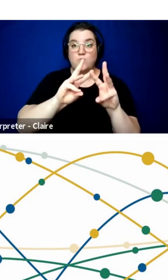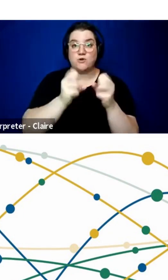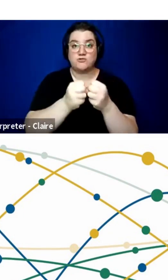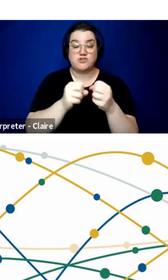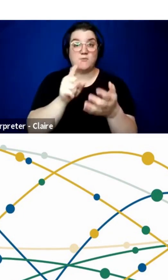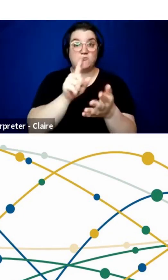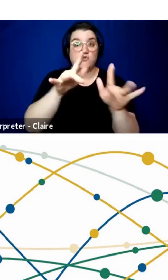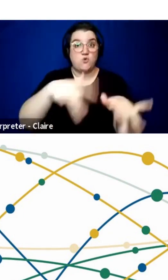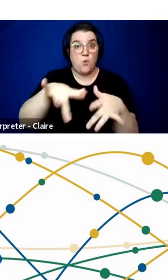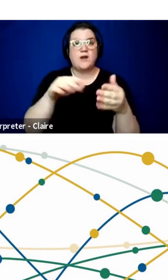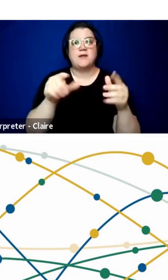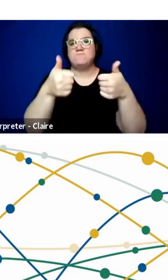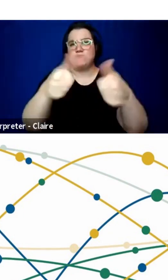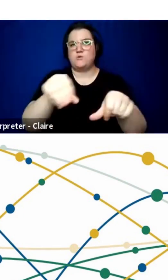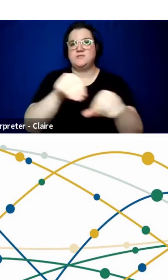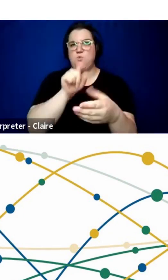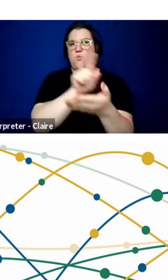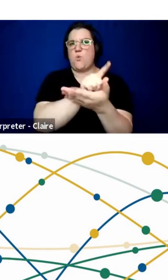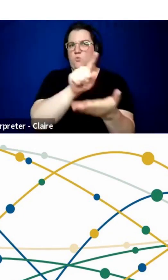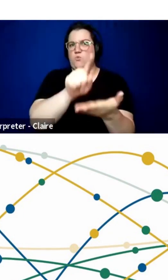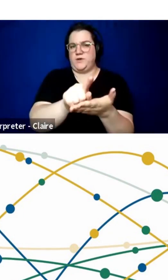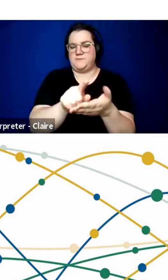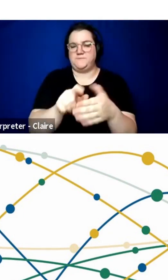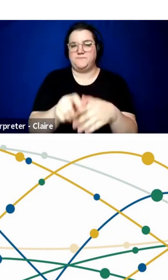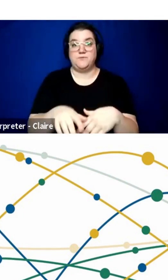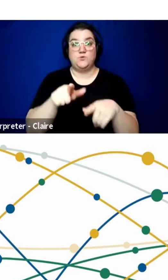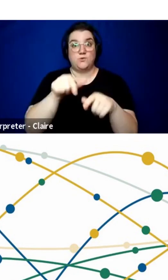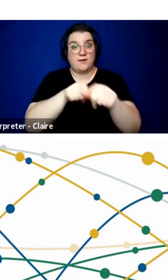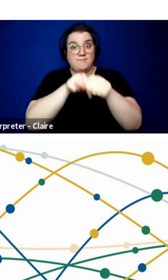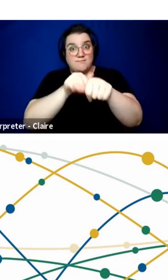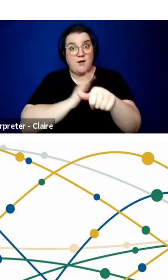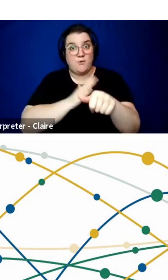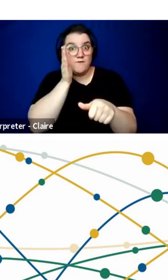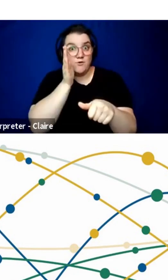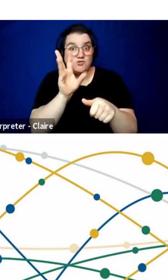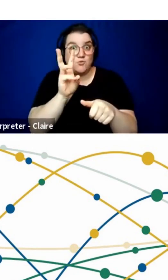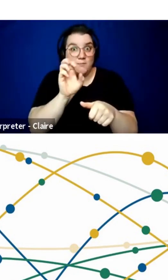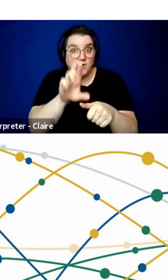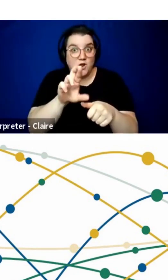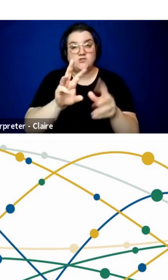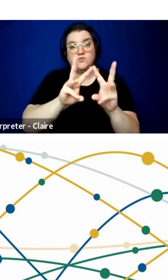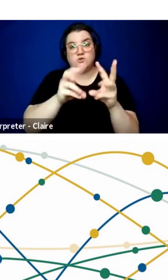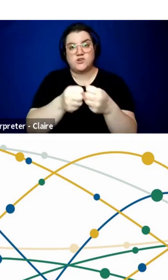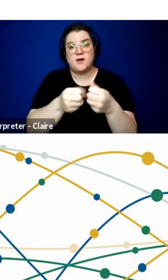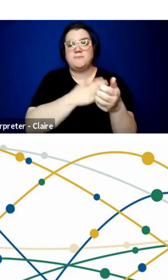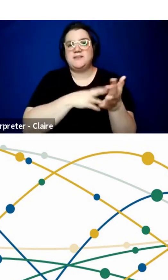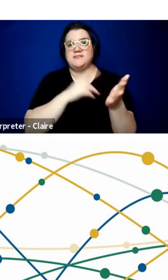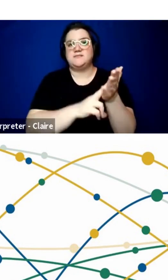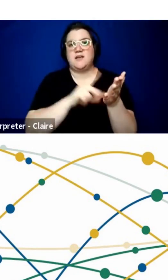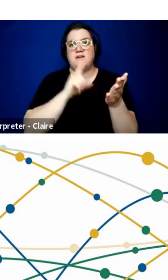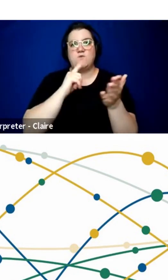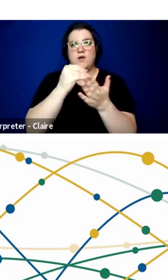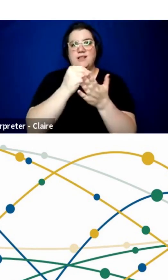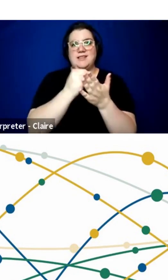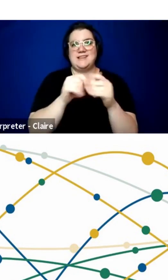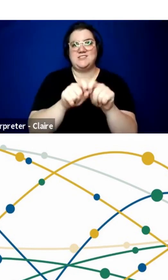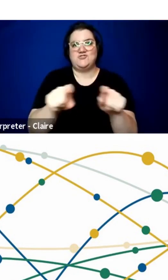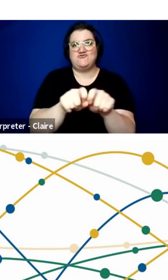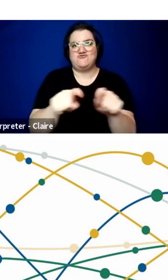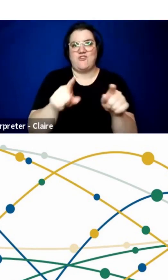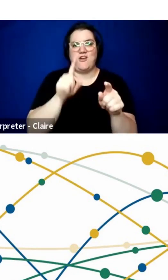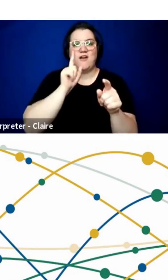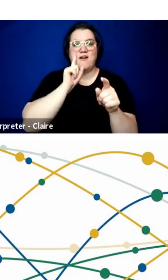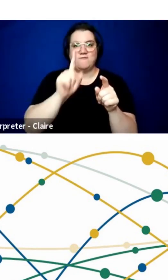a week's time. And so that you can stay up to date about future webinars and workshops, please sign up for the listserv for the roundtable on health